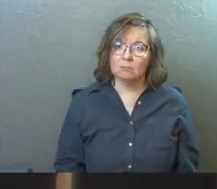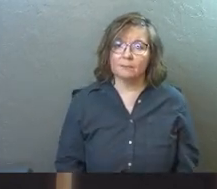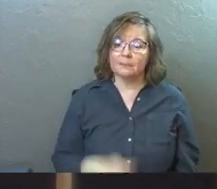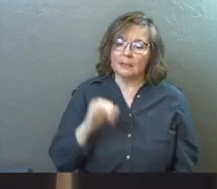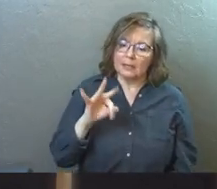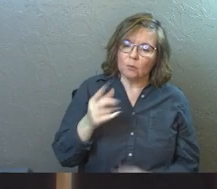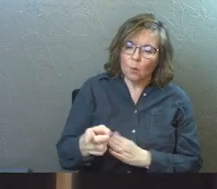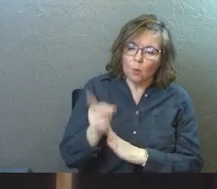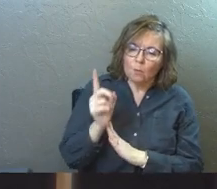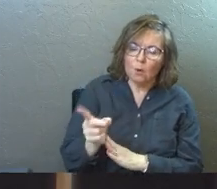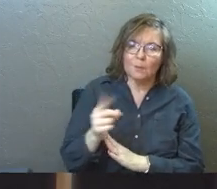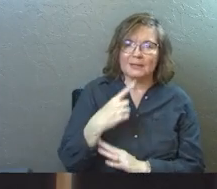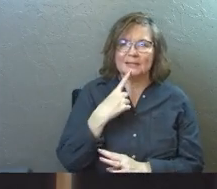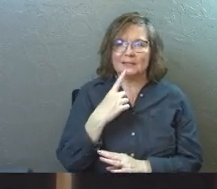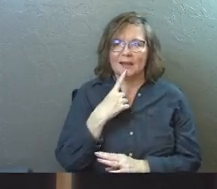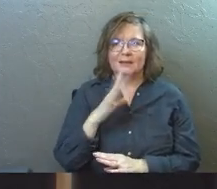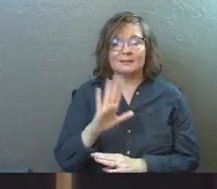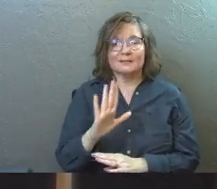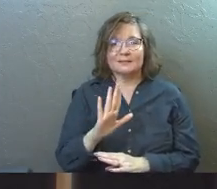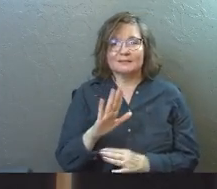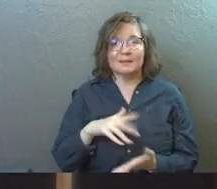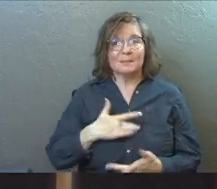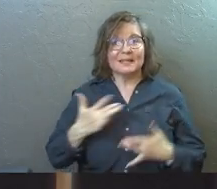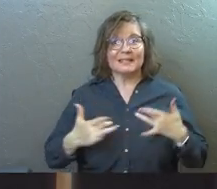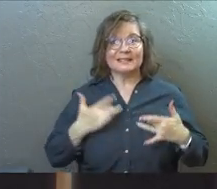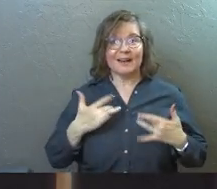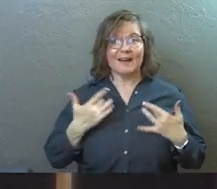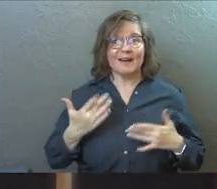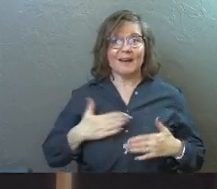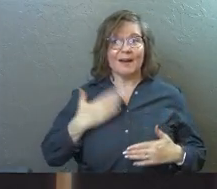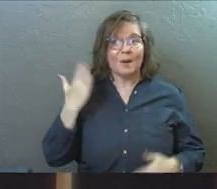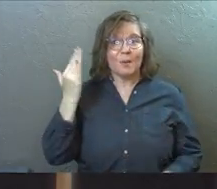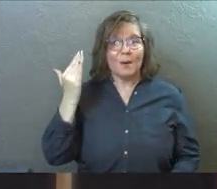And in those moments, he says, leap for joy.